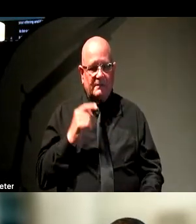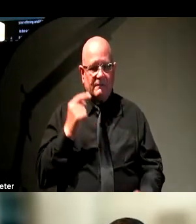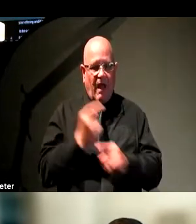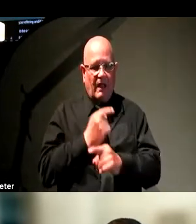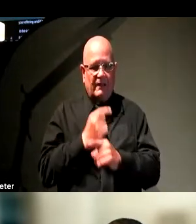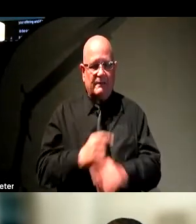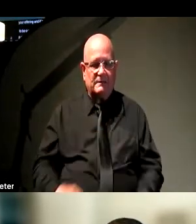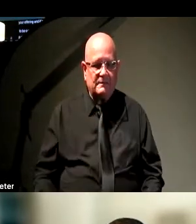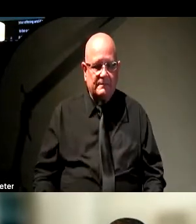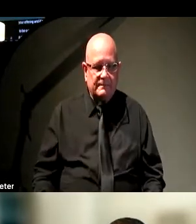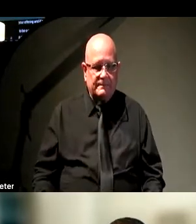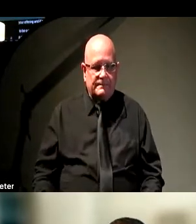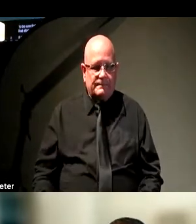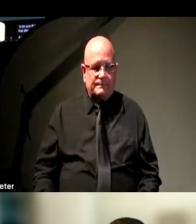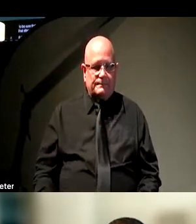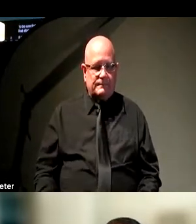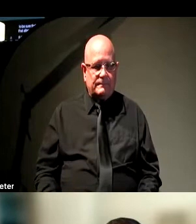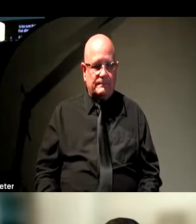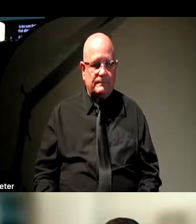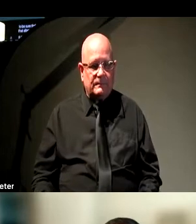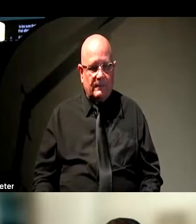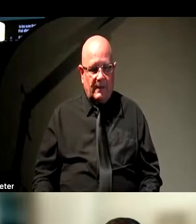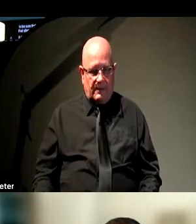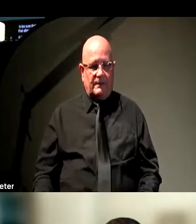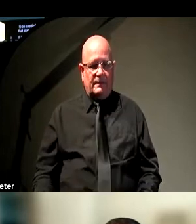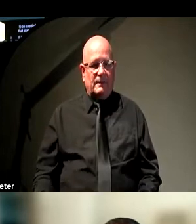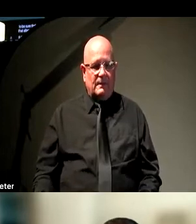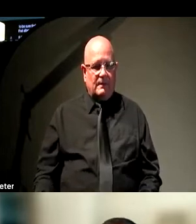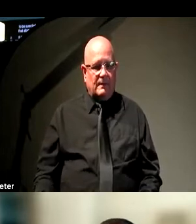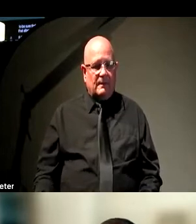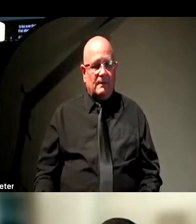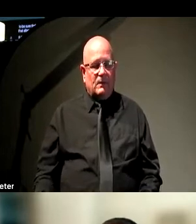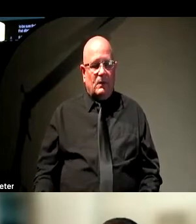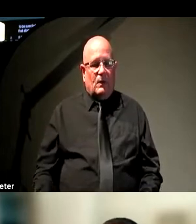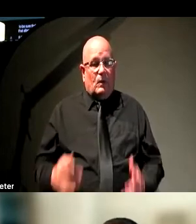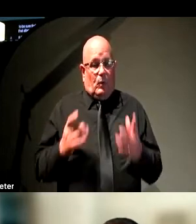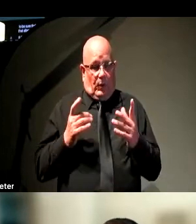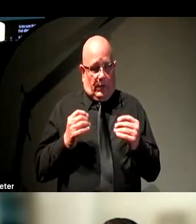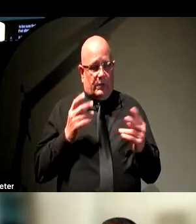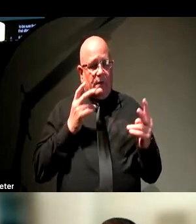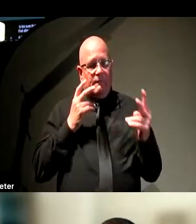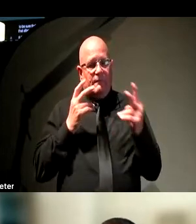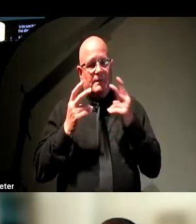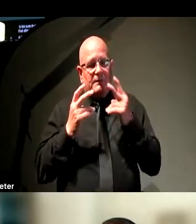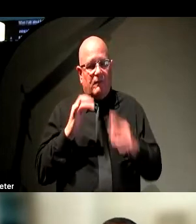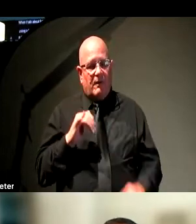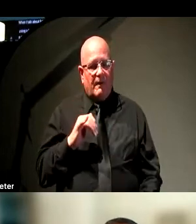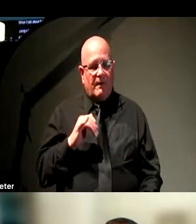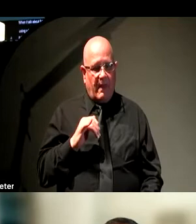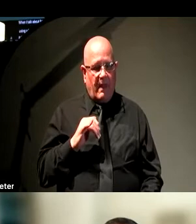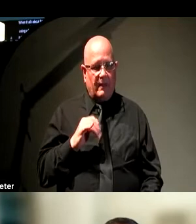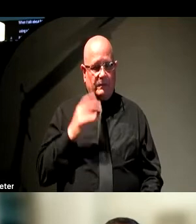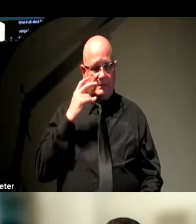When I talk about heading styles, what using a heading style will do invisibly for those of you who are sighted looking at the screen,